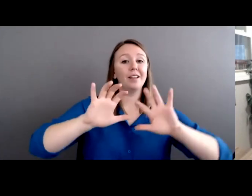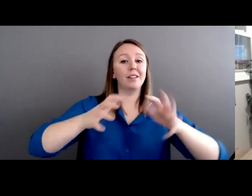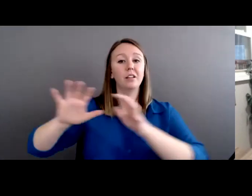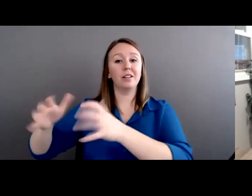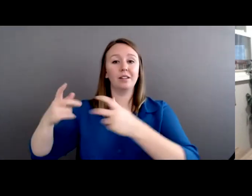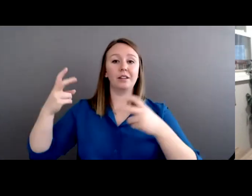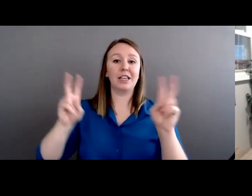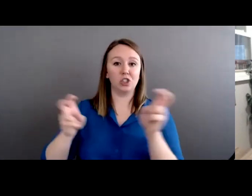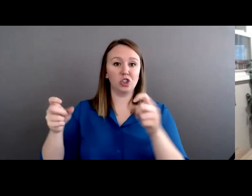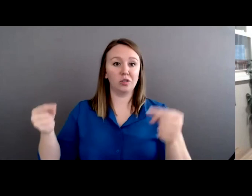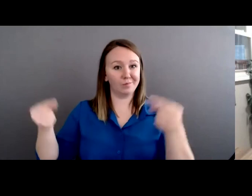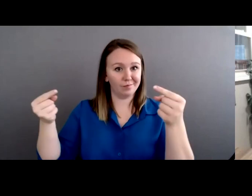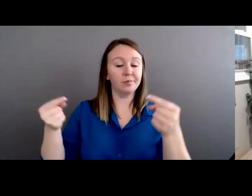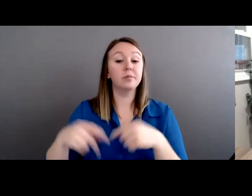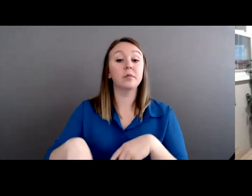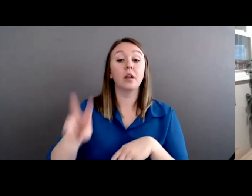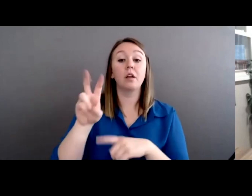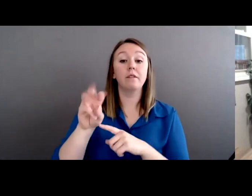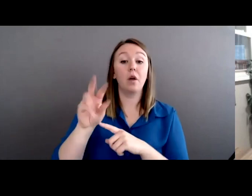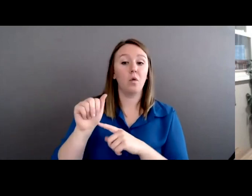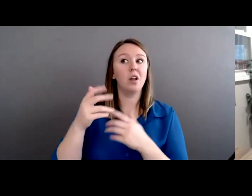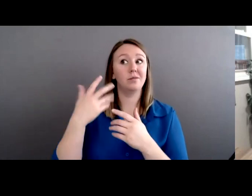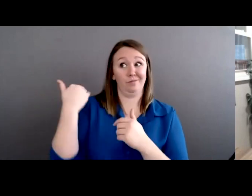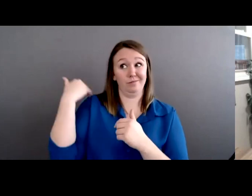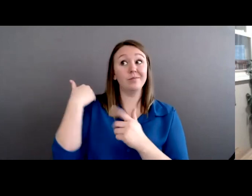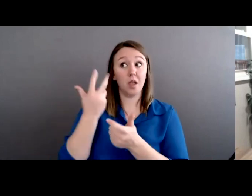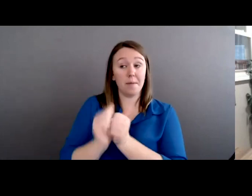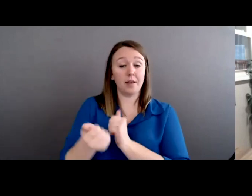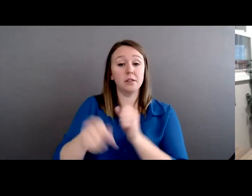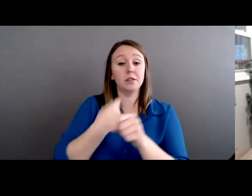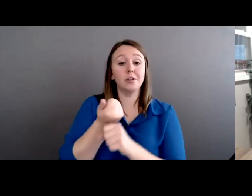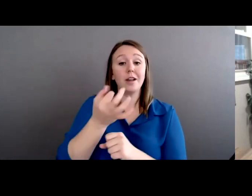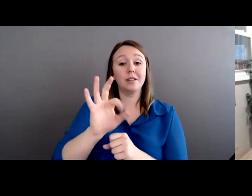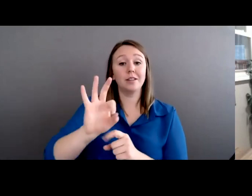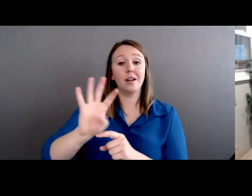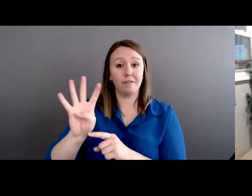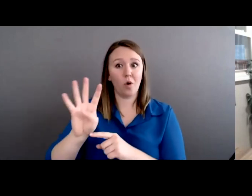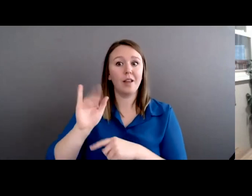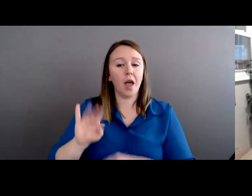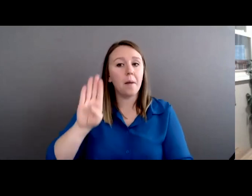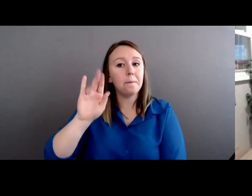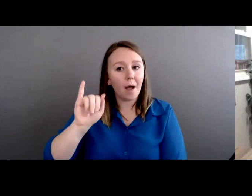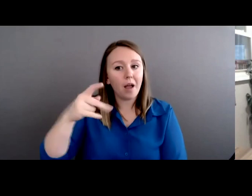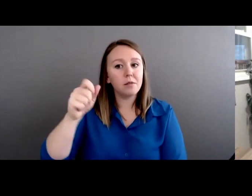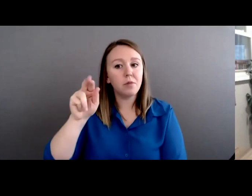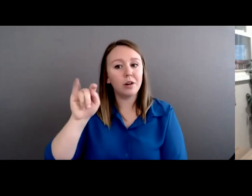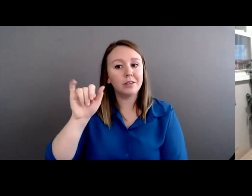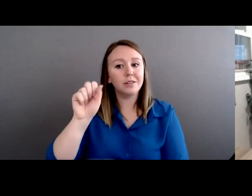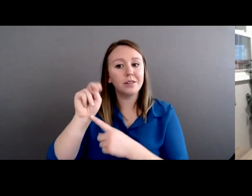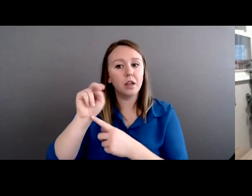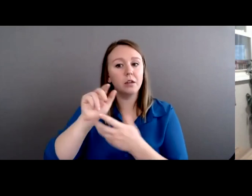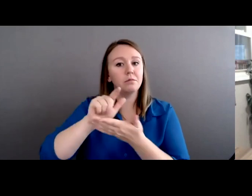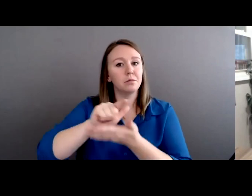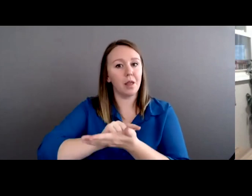VAWA was originally passed in 1994 as a bipartisan bill. It was also